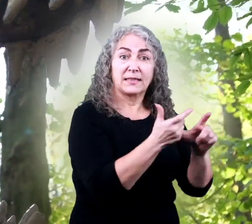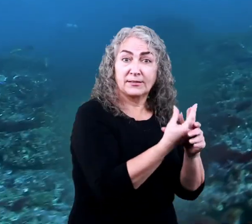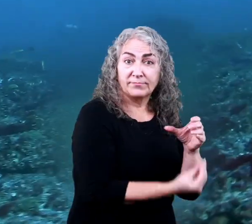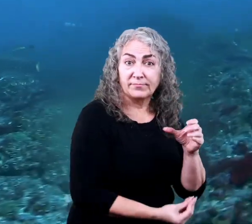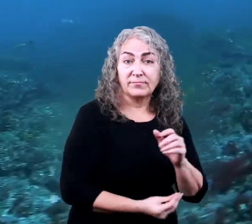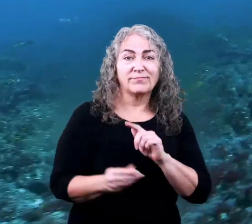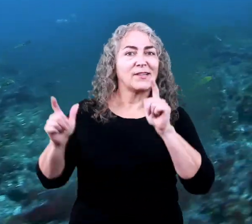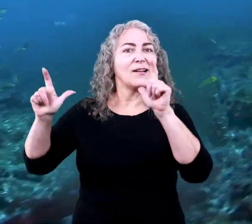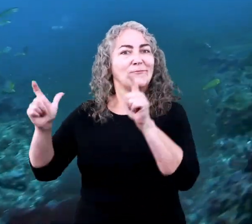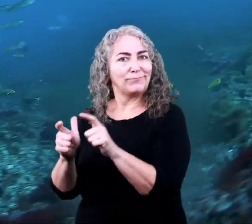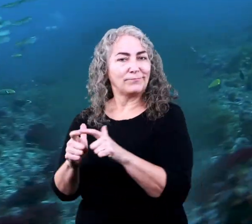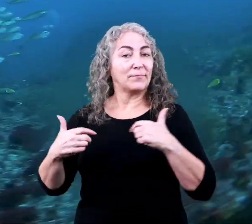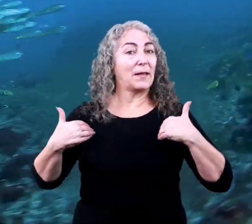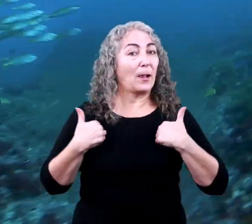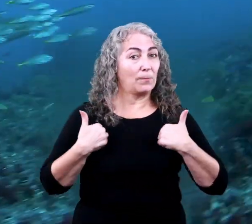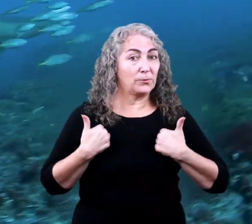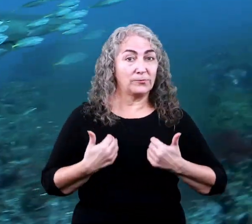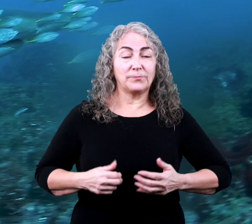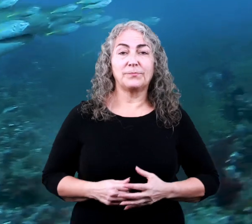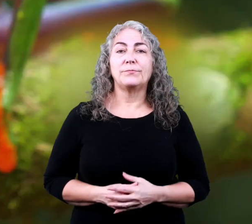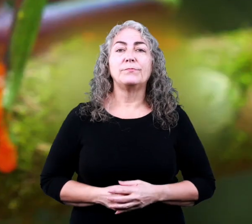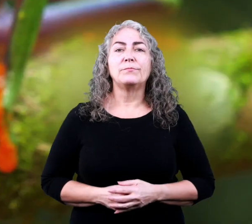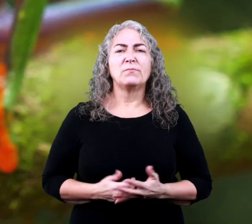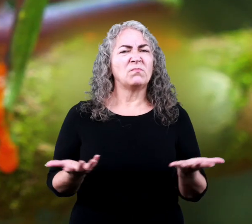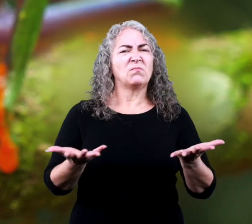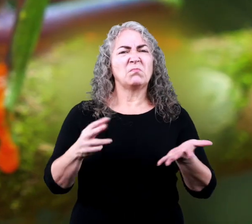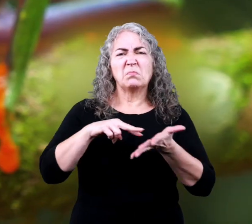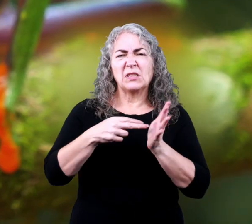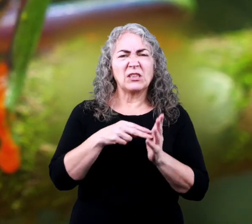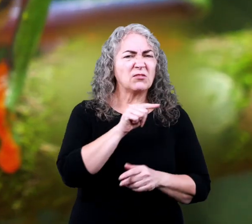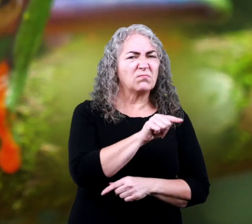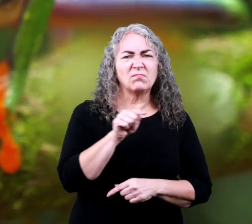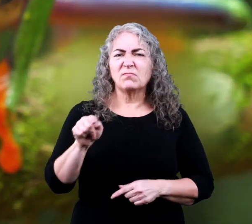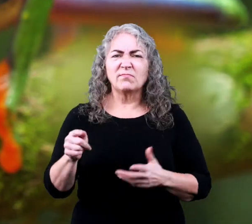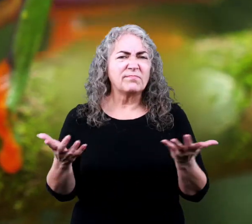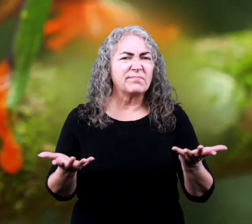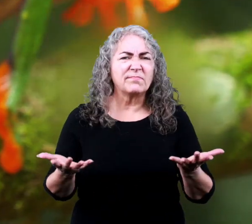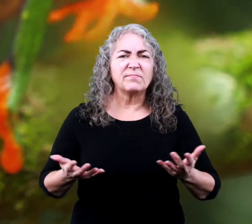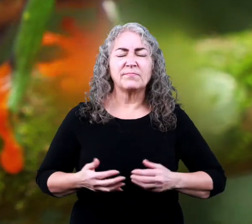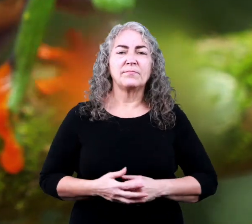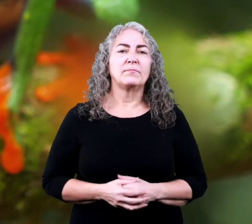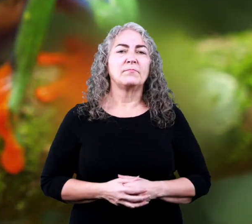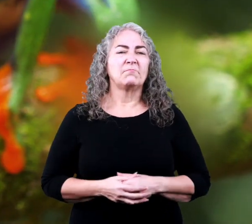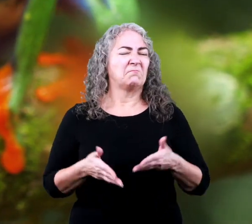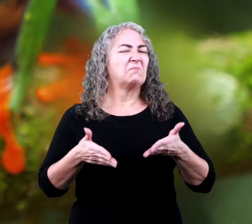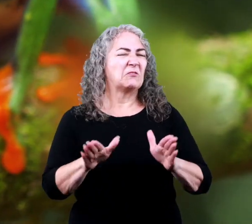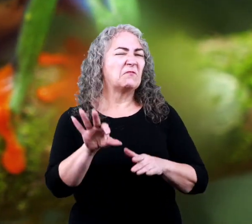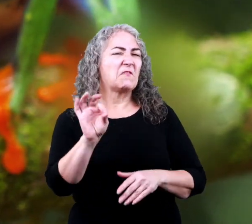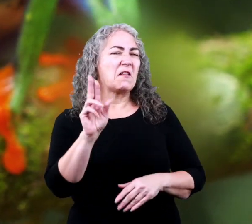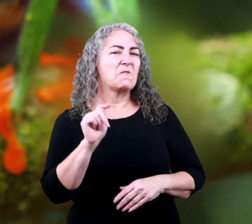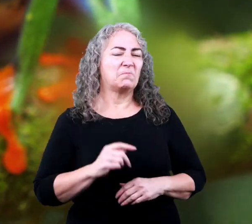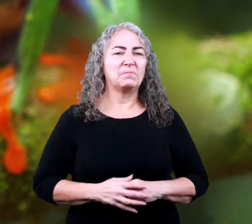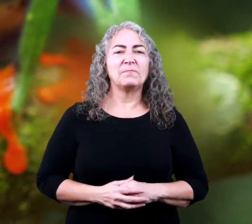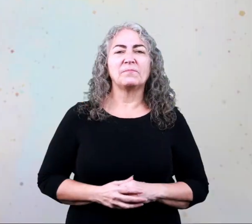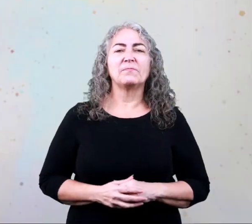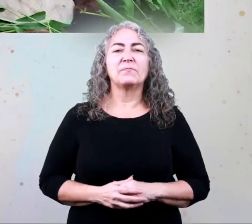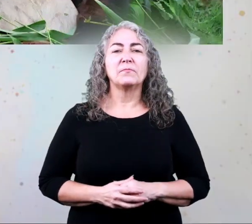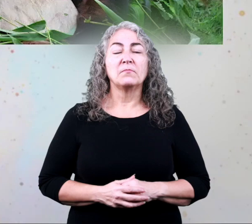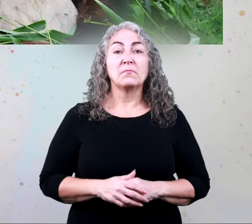extinct and endangered animals do you know what those words mean let's find out